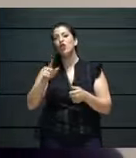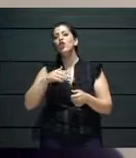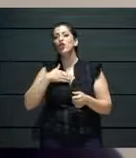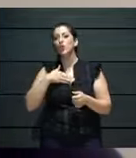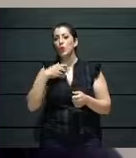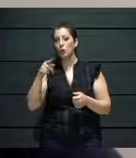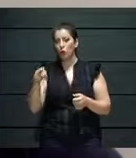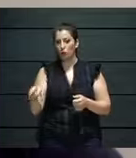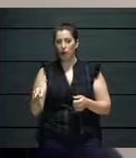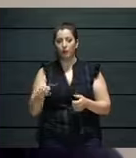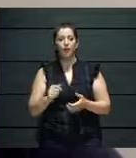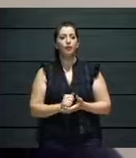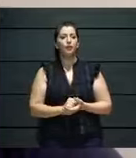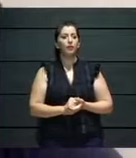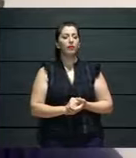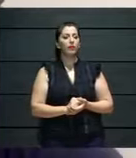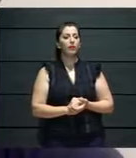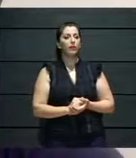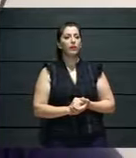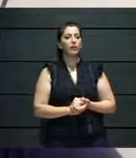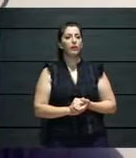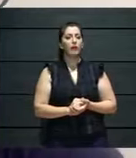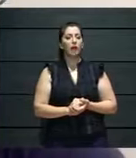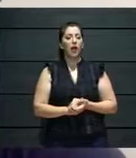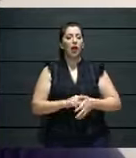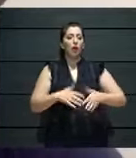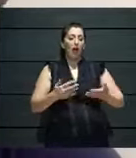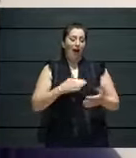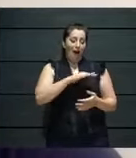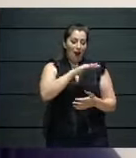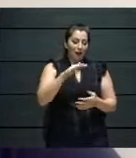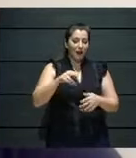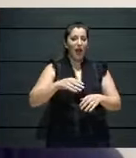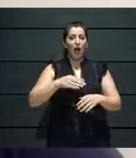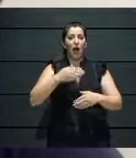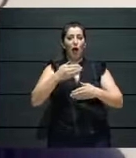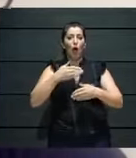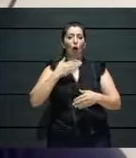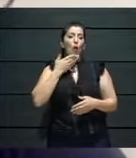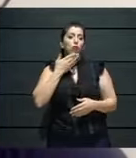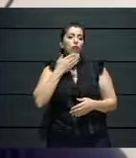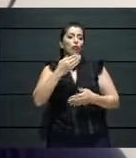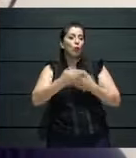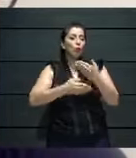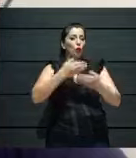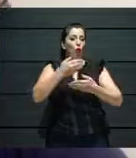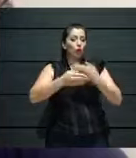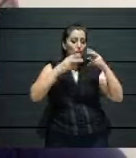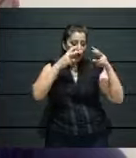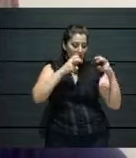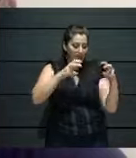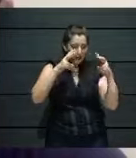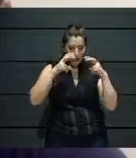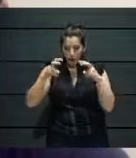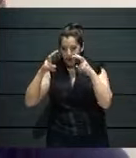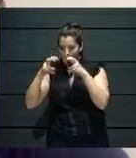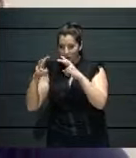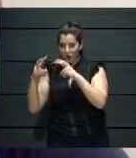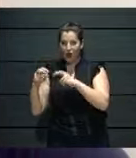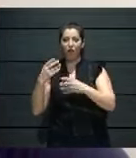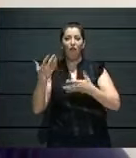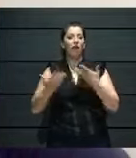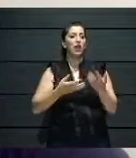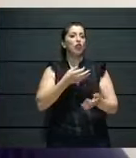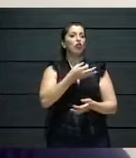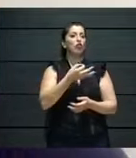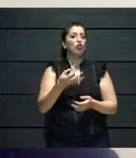like to research between all kinds of disciplines. And this also, this hotel was also a research for us into new ground. So